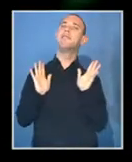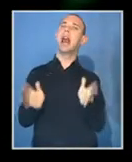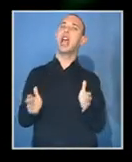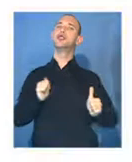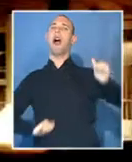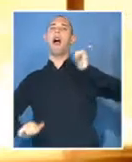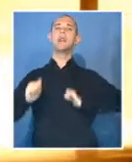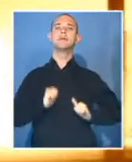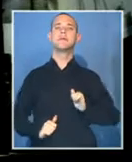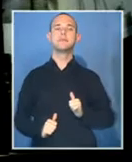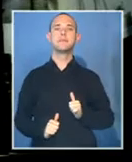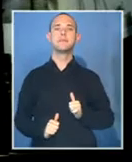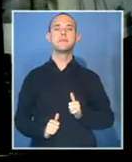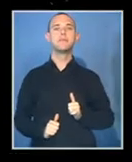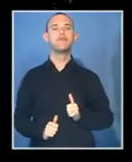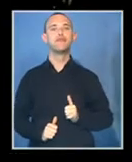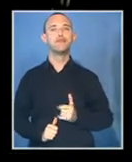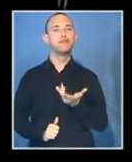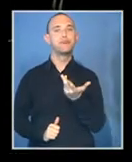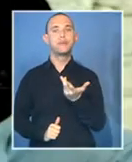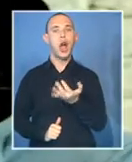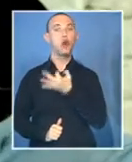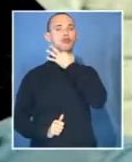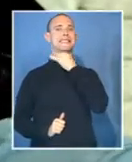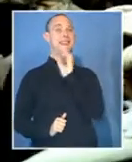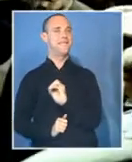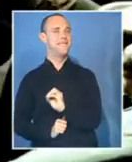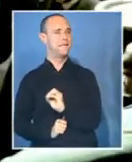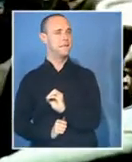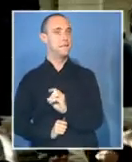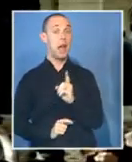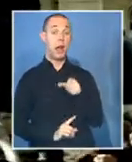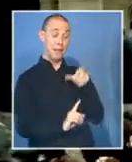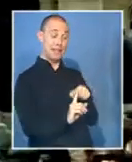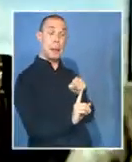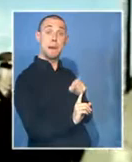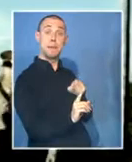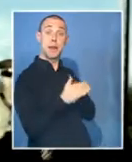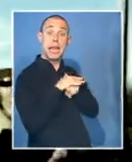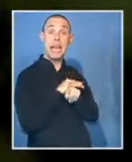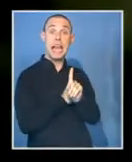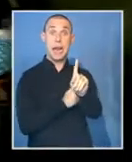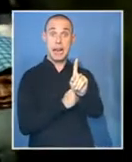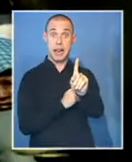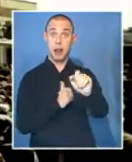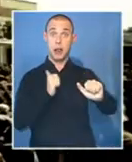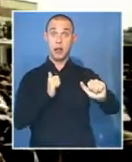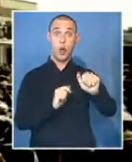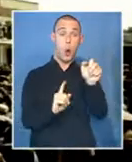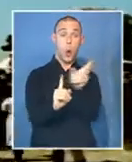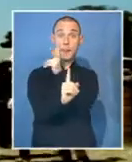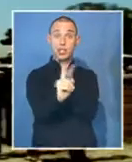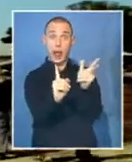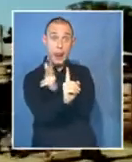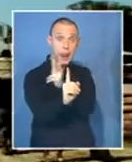is, it's a risk. And when Idris Elba walked on to set the first day and we shot the end of the film at the